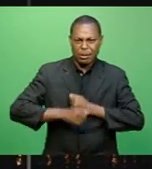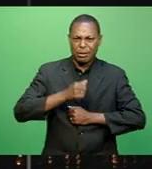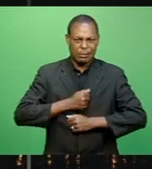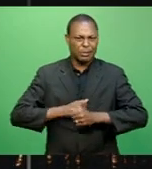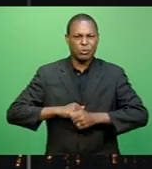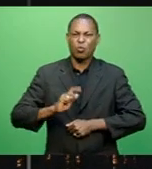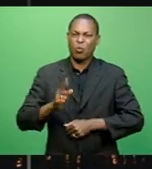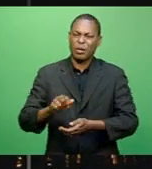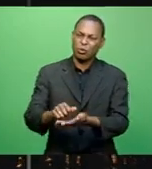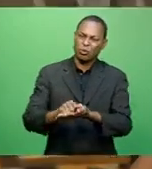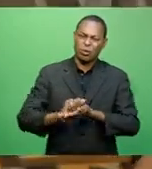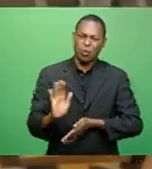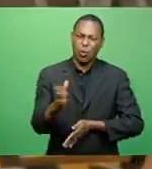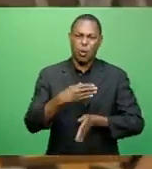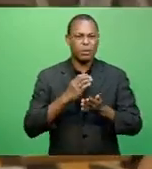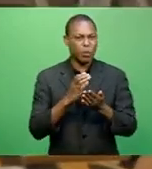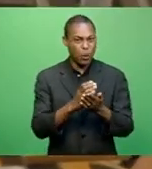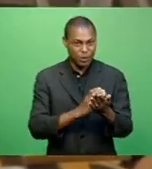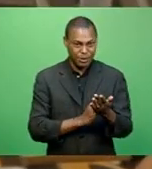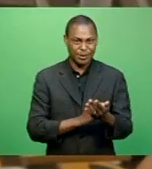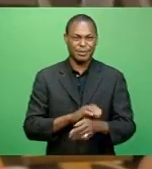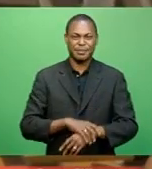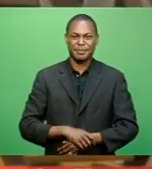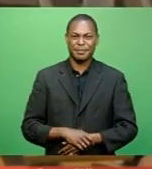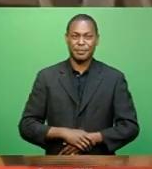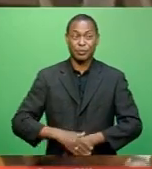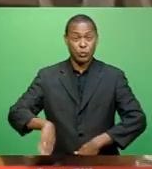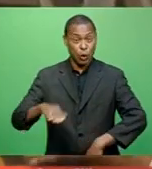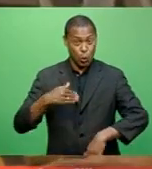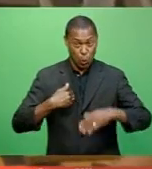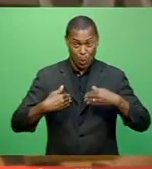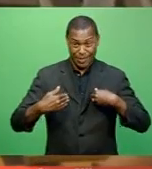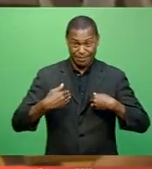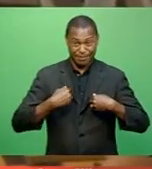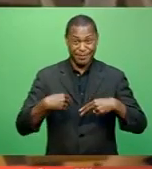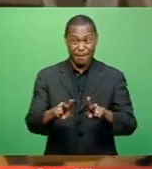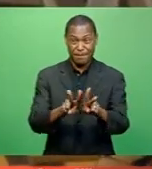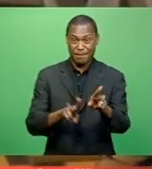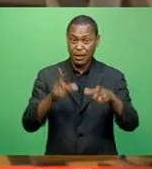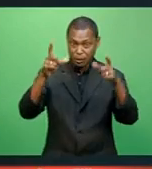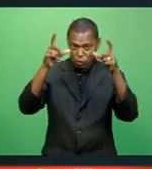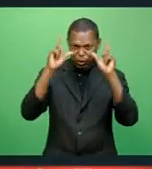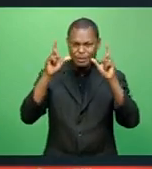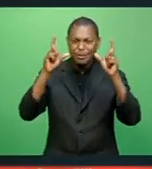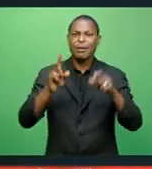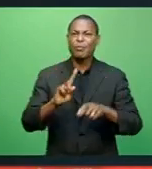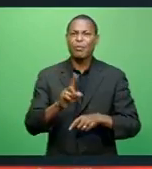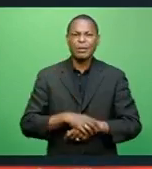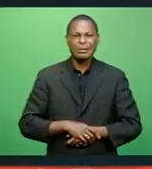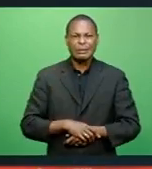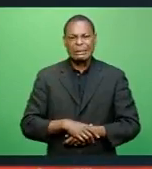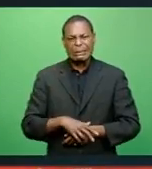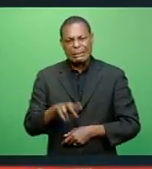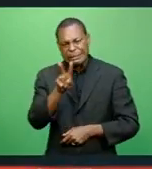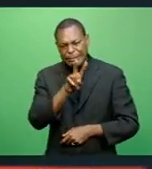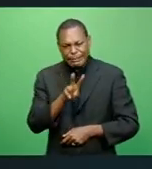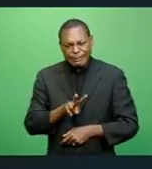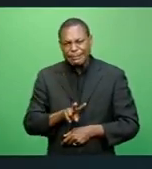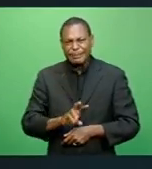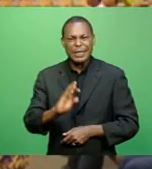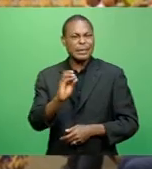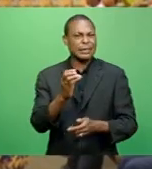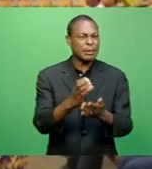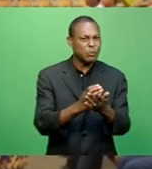all the courses. The USP Acting Vice-Chancellor says they are looking at the viability of some courses and also